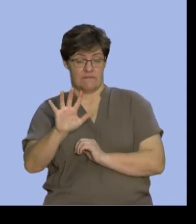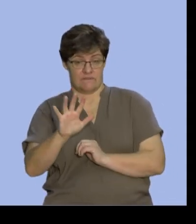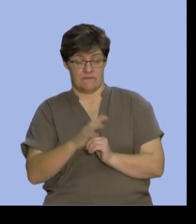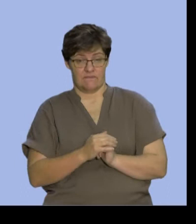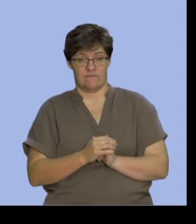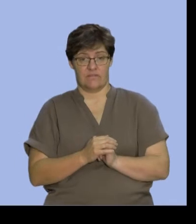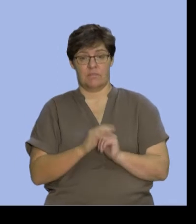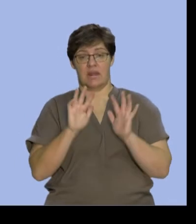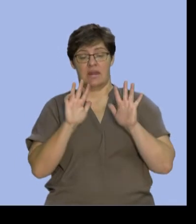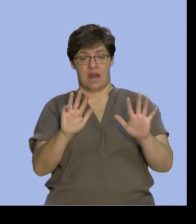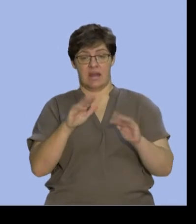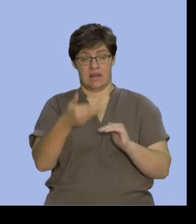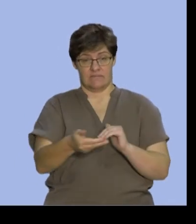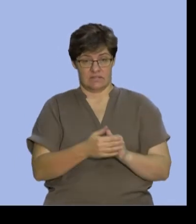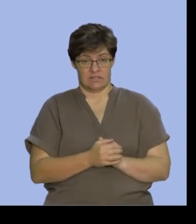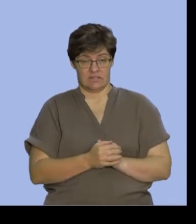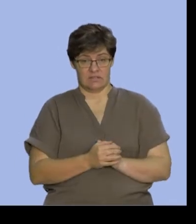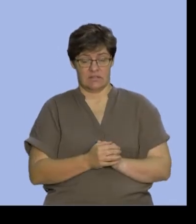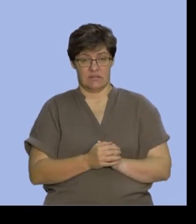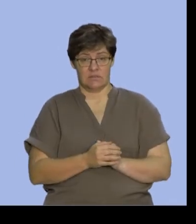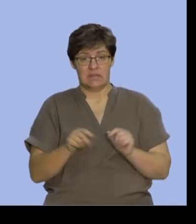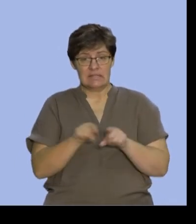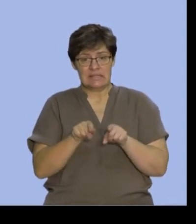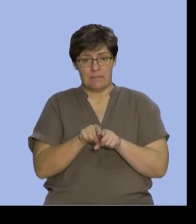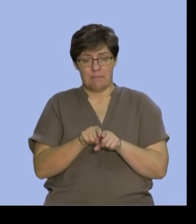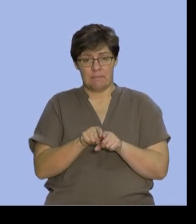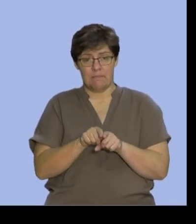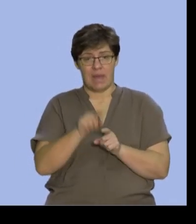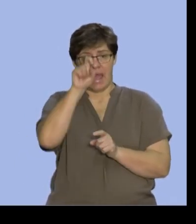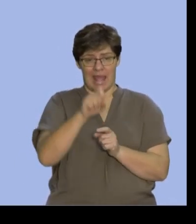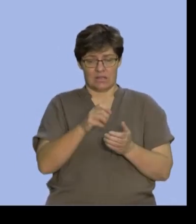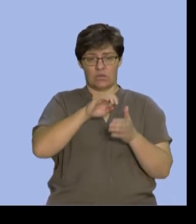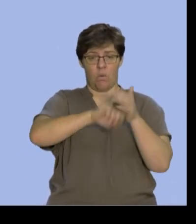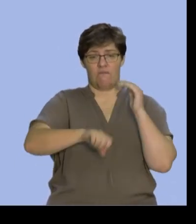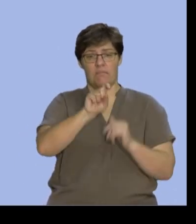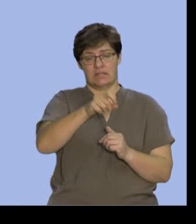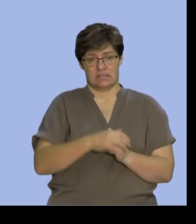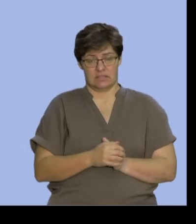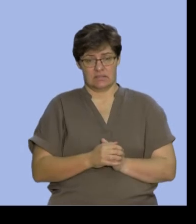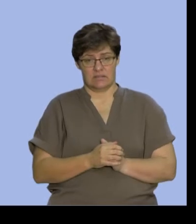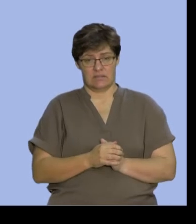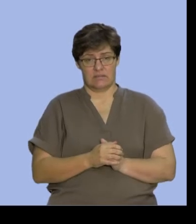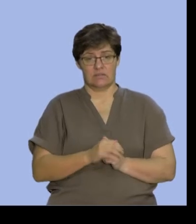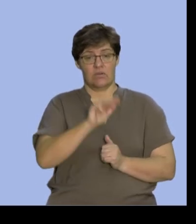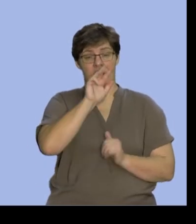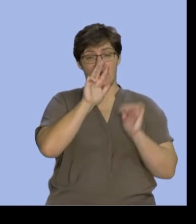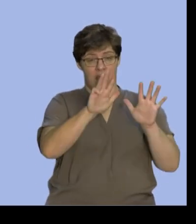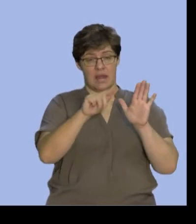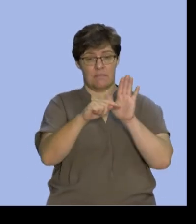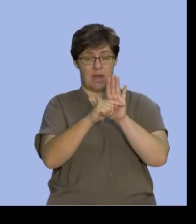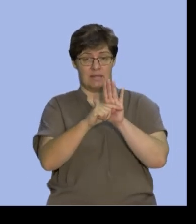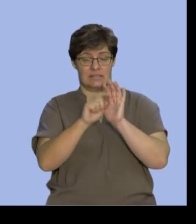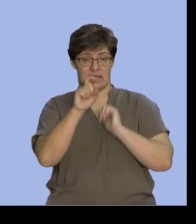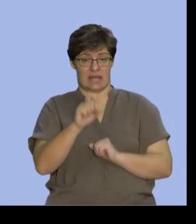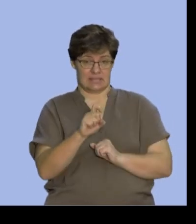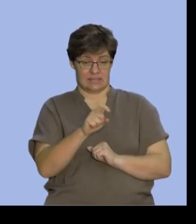us 9 left over. But we've also got to take away the X. So I'm going to say that's 9 minus X for the leg.